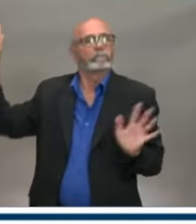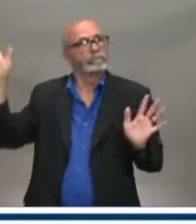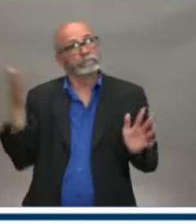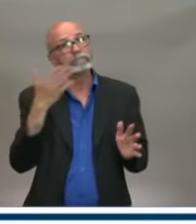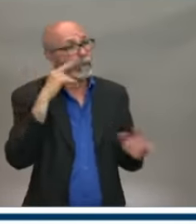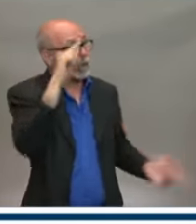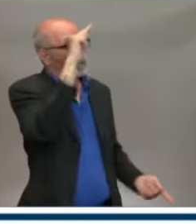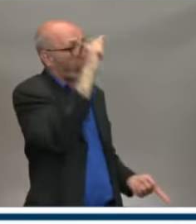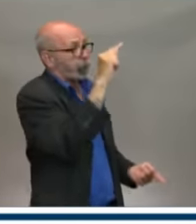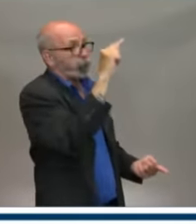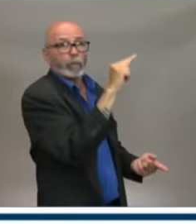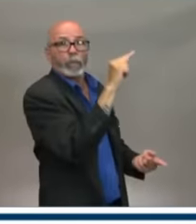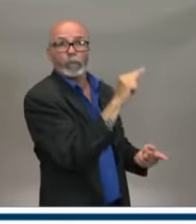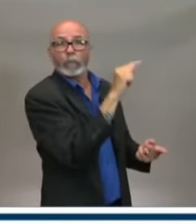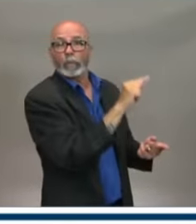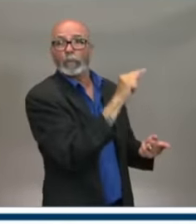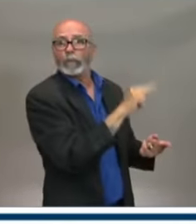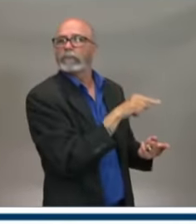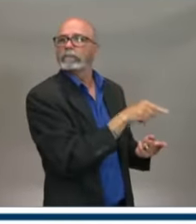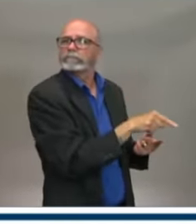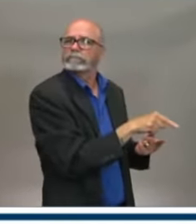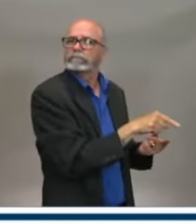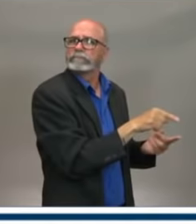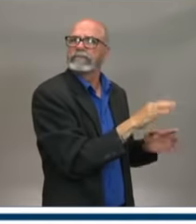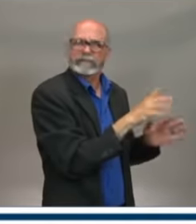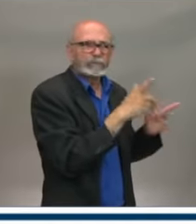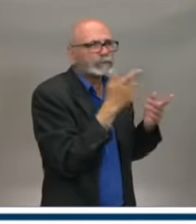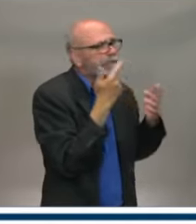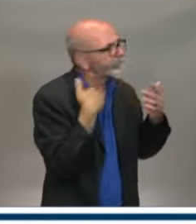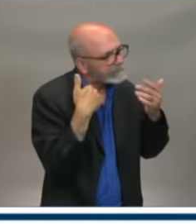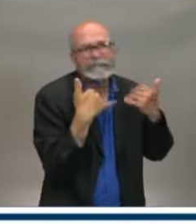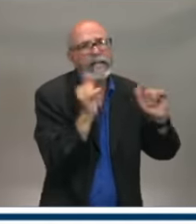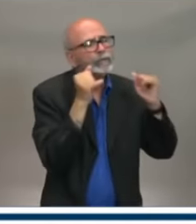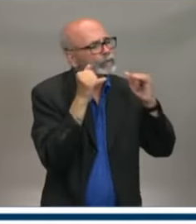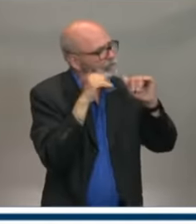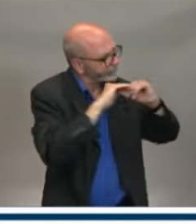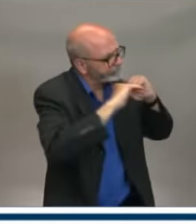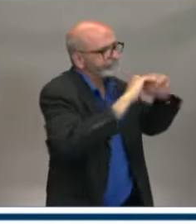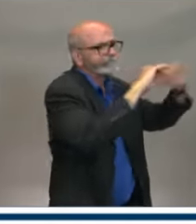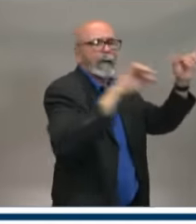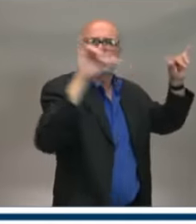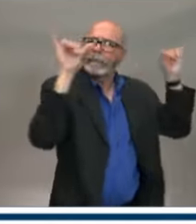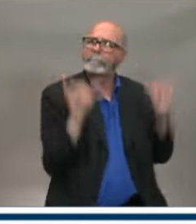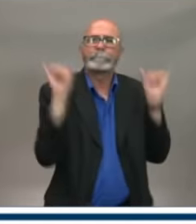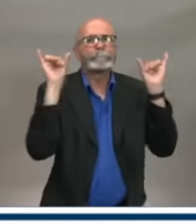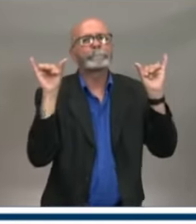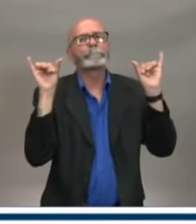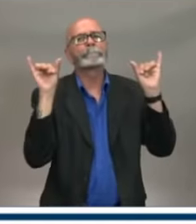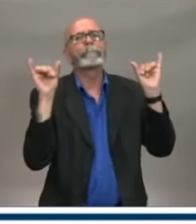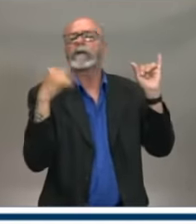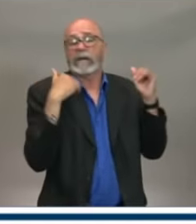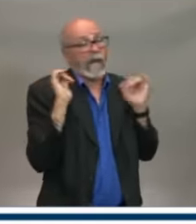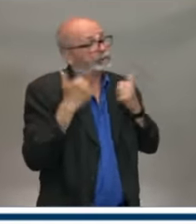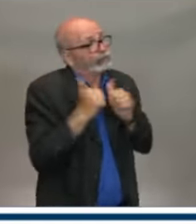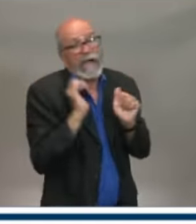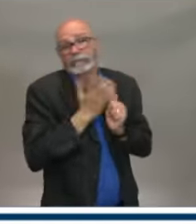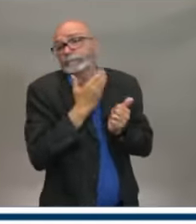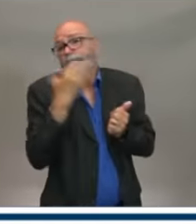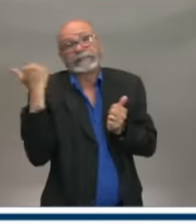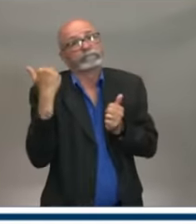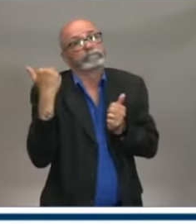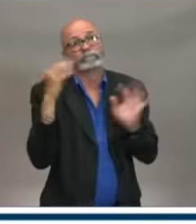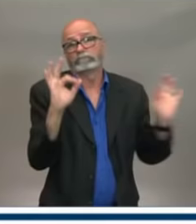separate people even more. So I think they did what they were able to do and what was appropriate given the